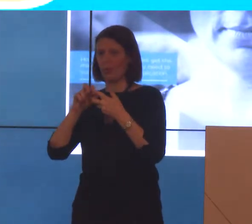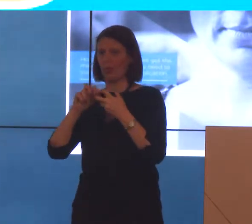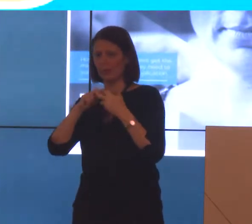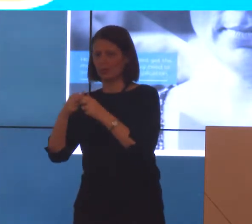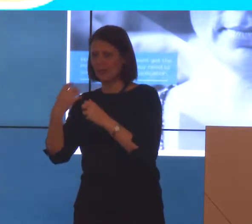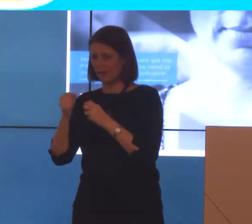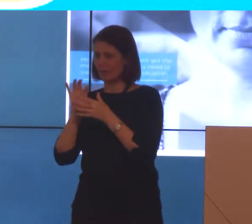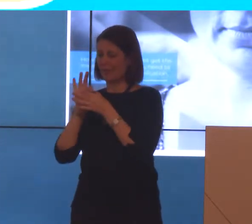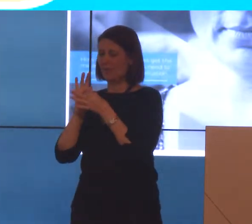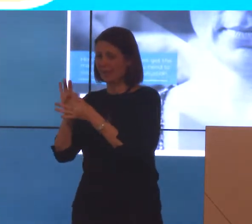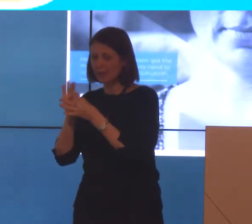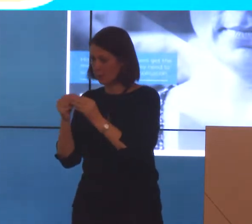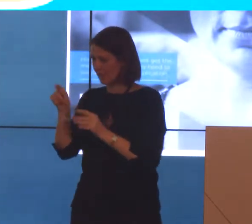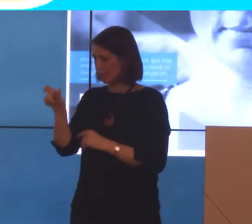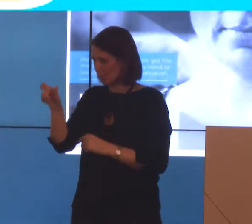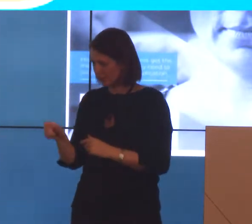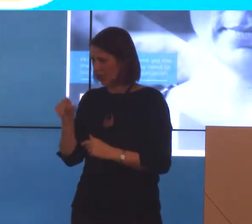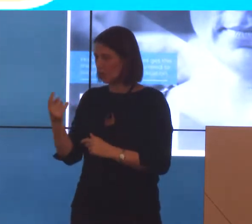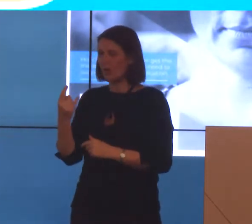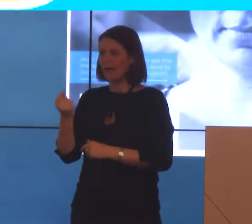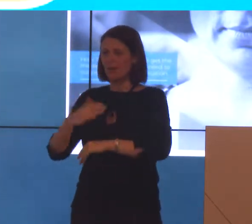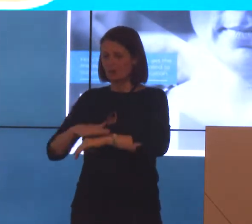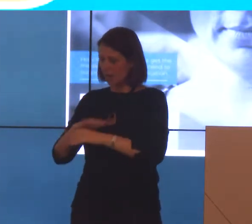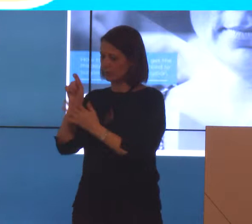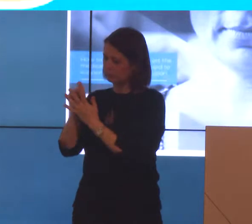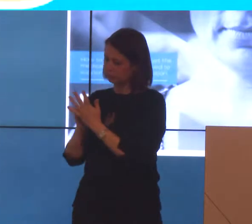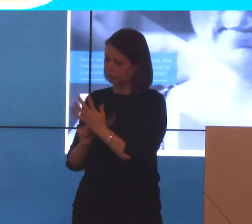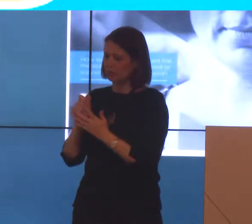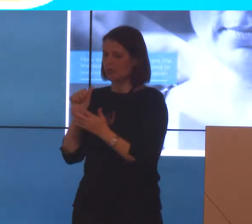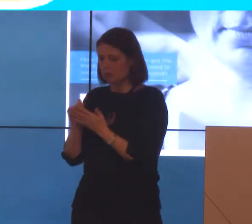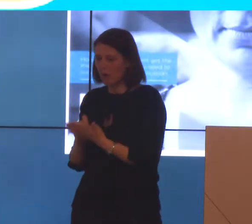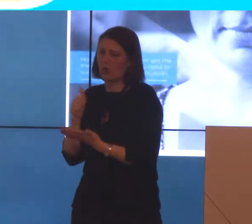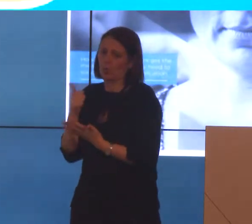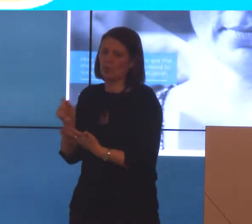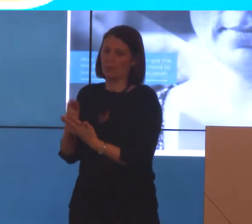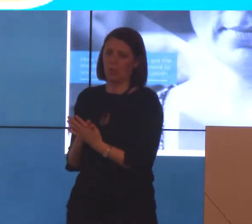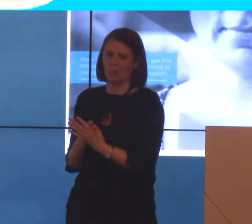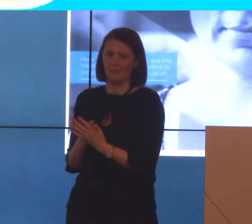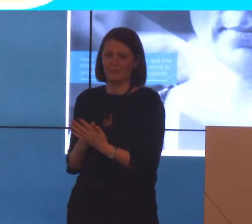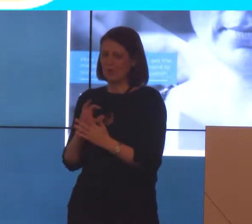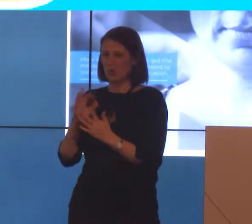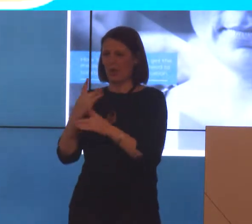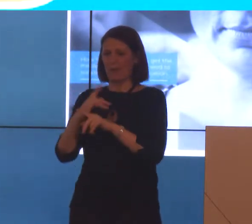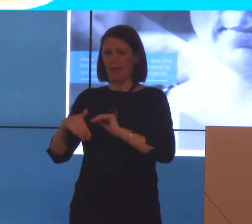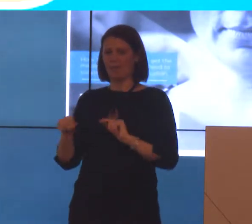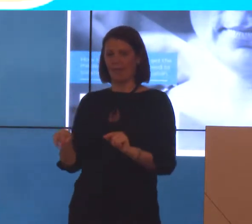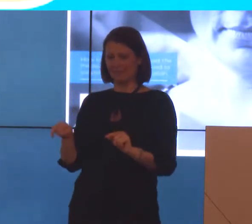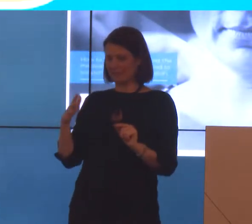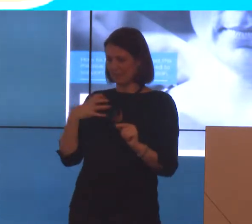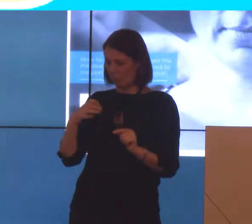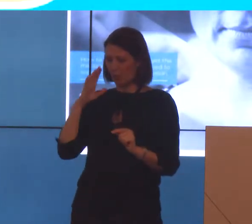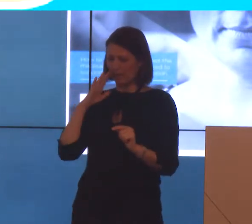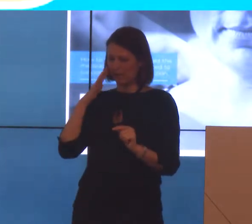an individual and who've got the time and inclination to write good reports. That's not what this is about. This is where people have